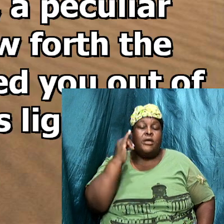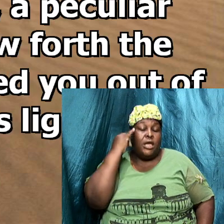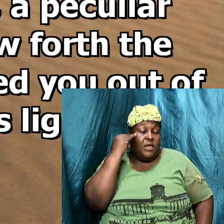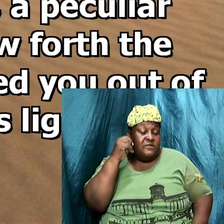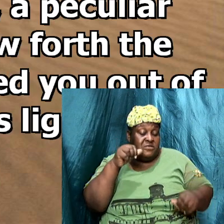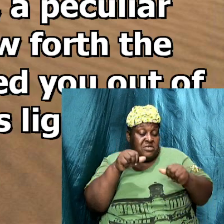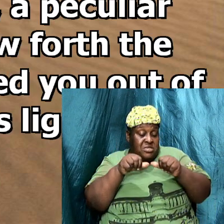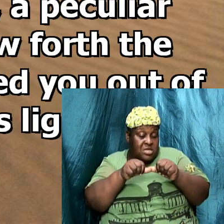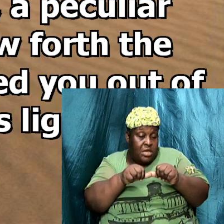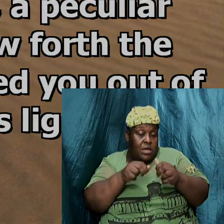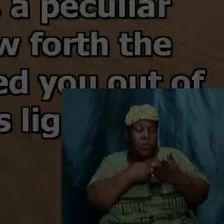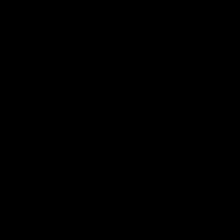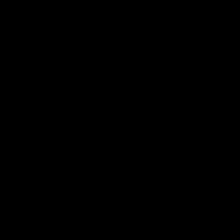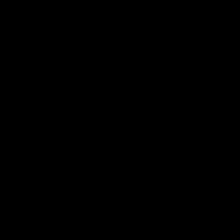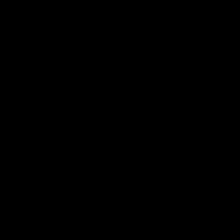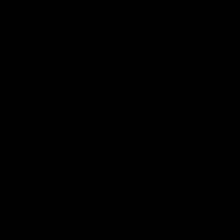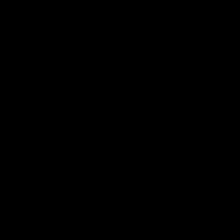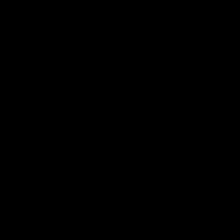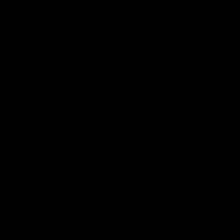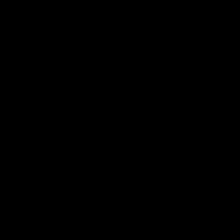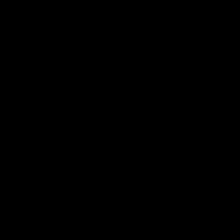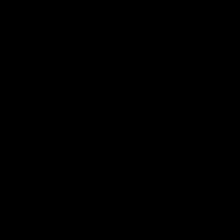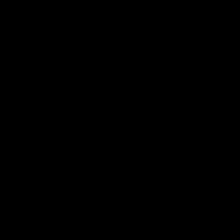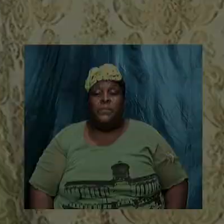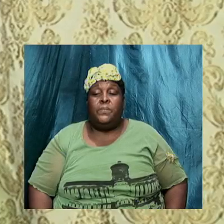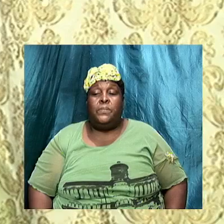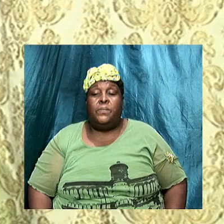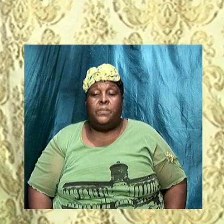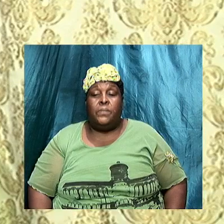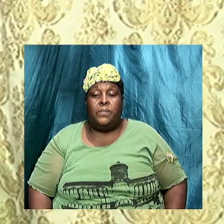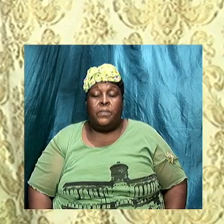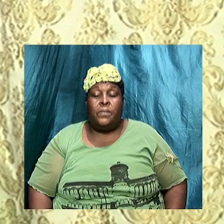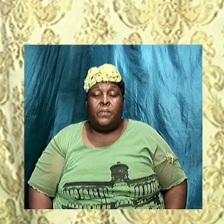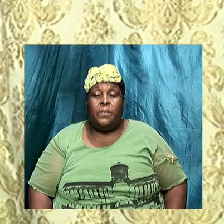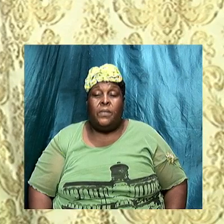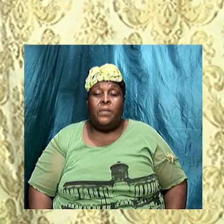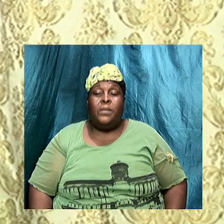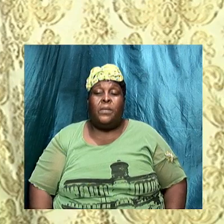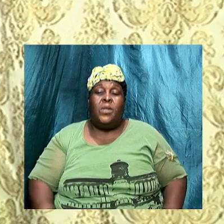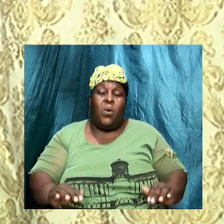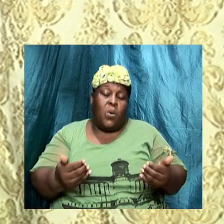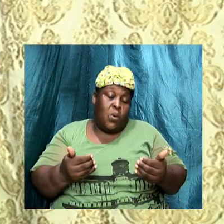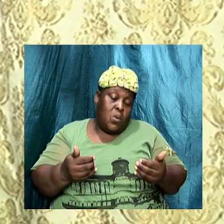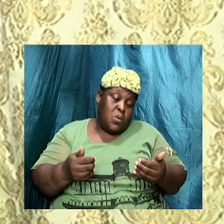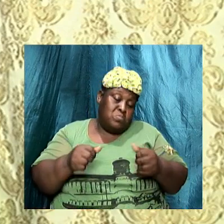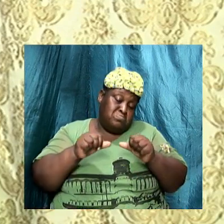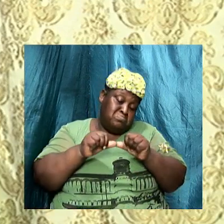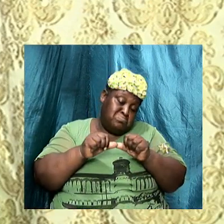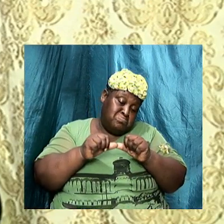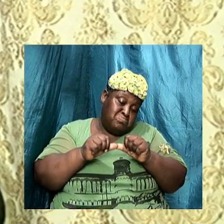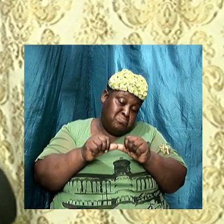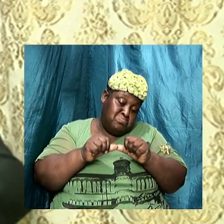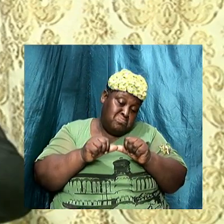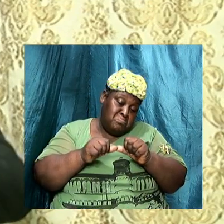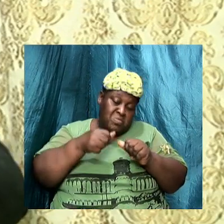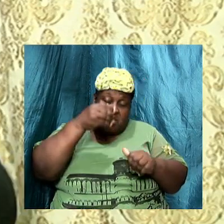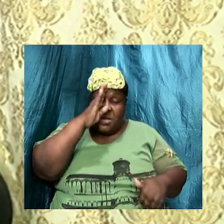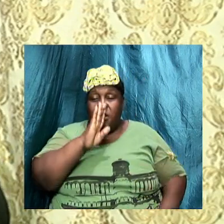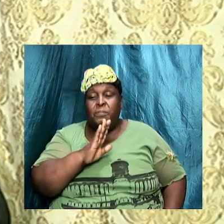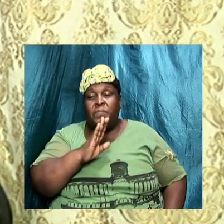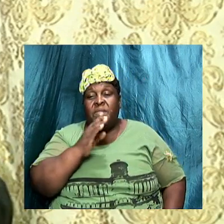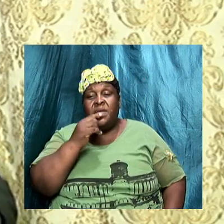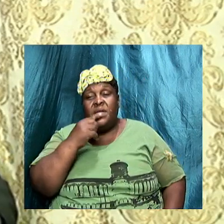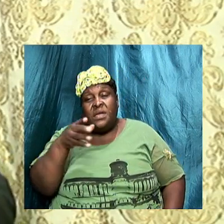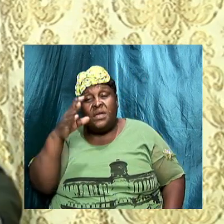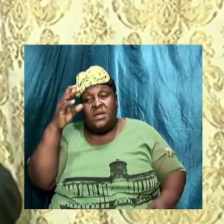if you are going to continue to live holy, you must be connected to the source. How will you remain connected to the source? We said it and we preach it,